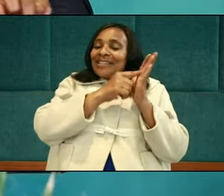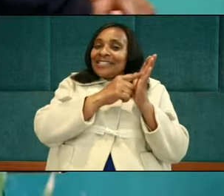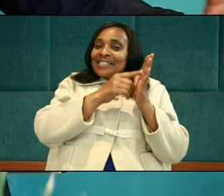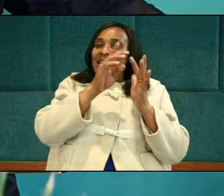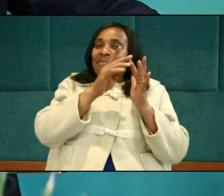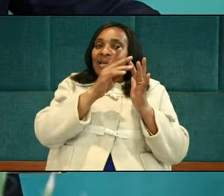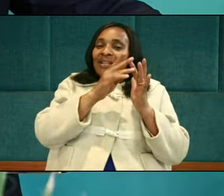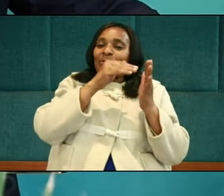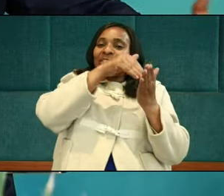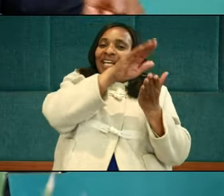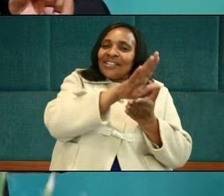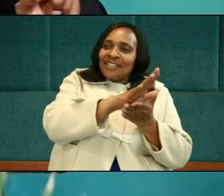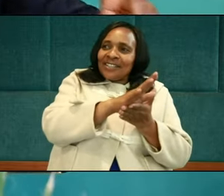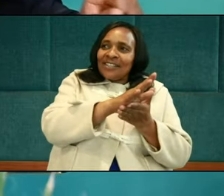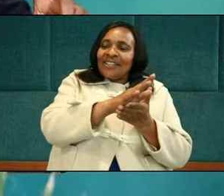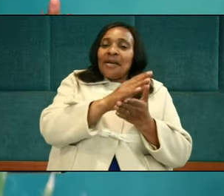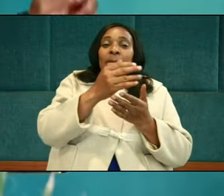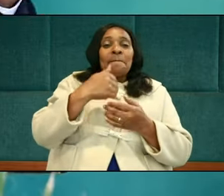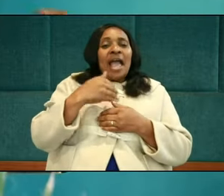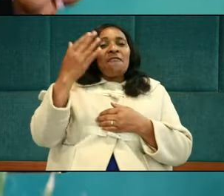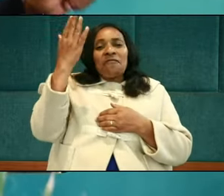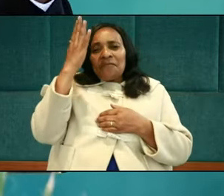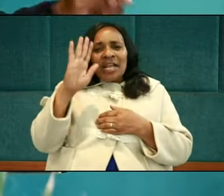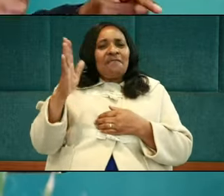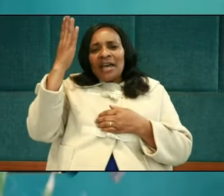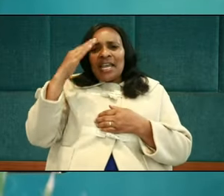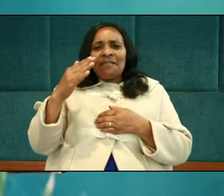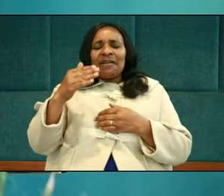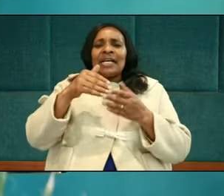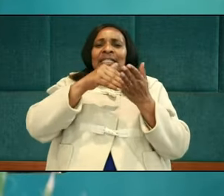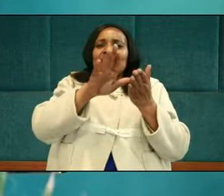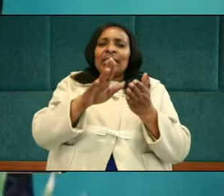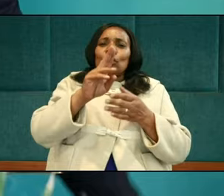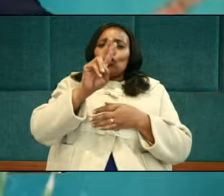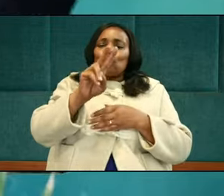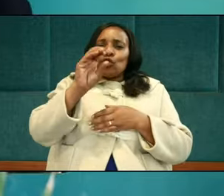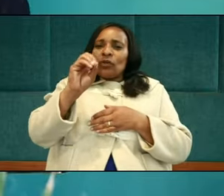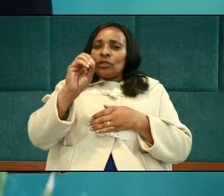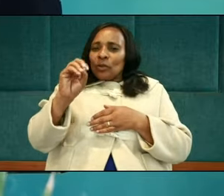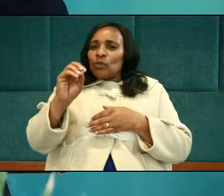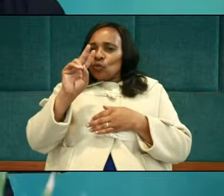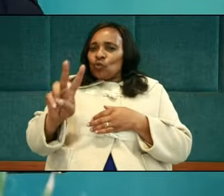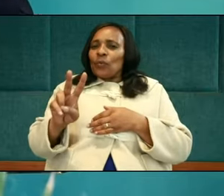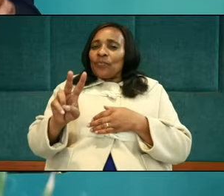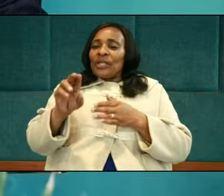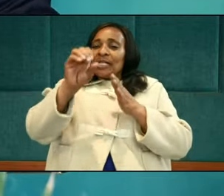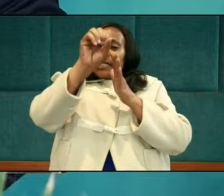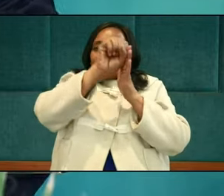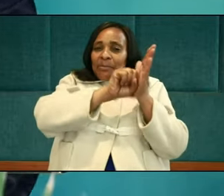email he sent. I have never forgotten since 2002. In the subject